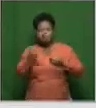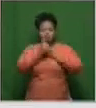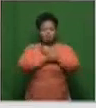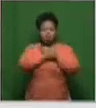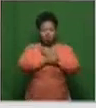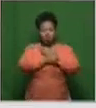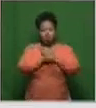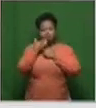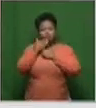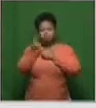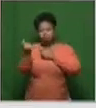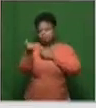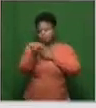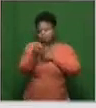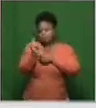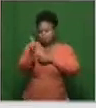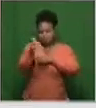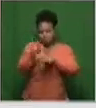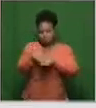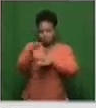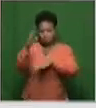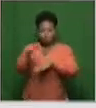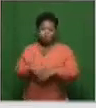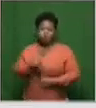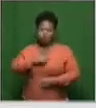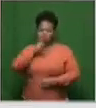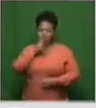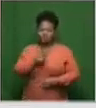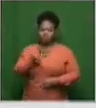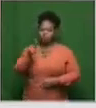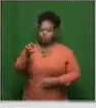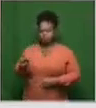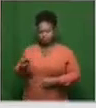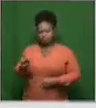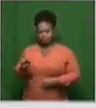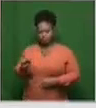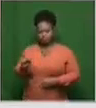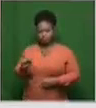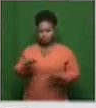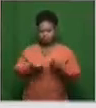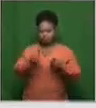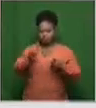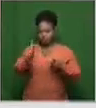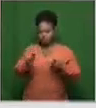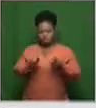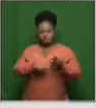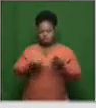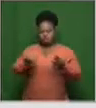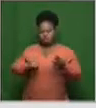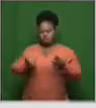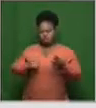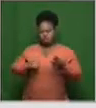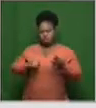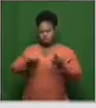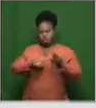prices for vaccines. So you would have noticed that the U.S., the U.K., Canada and other